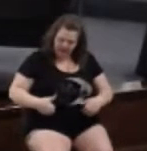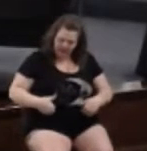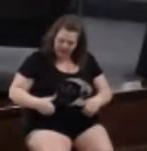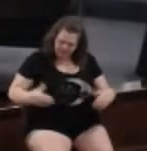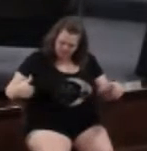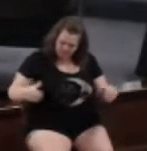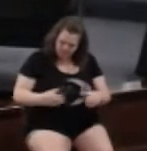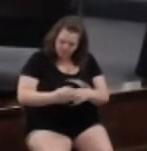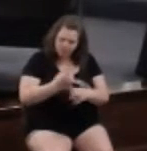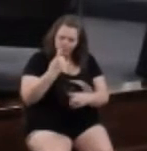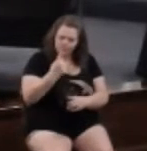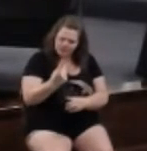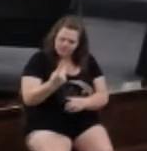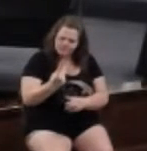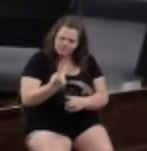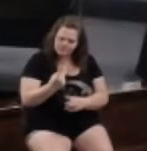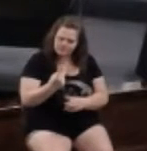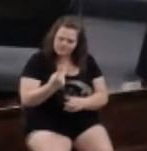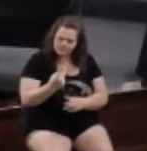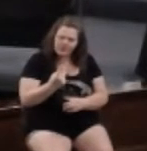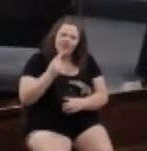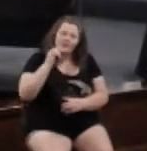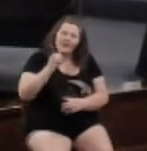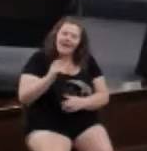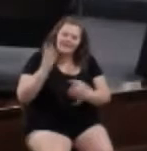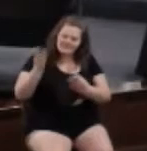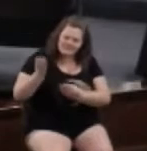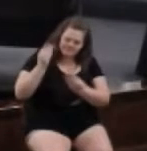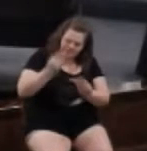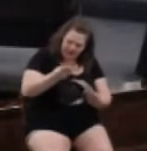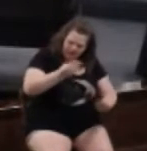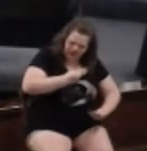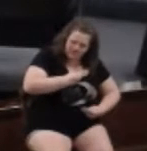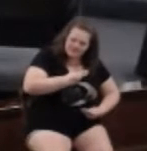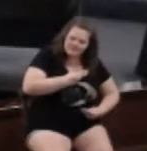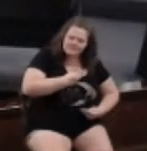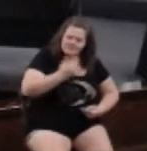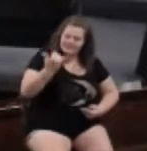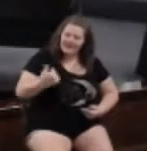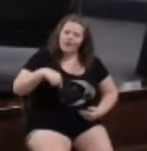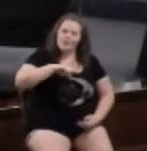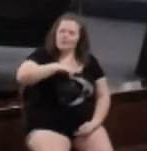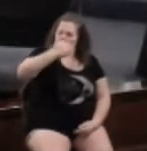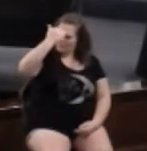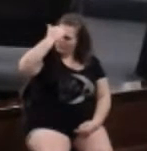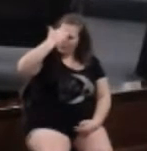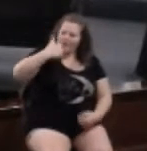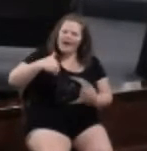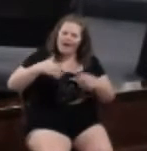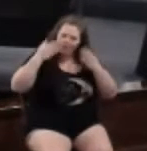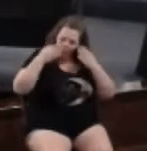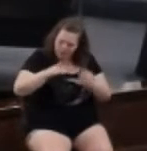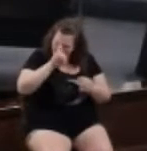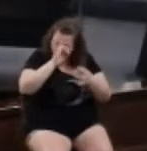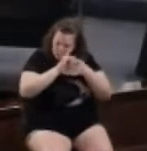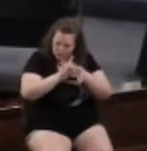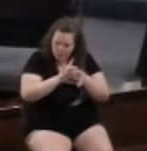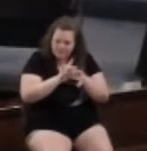and so that was passed down to us. Lord, we now know that there is a way for unity.